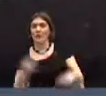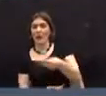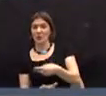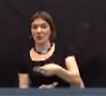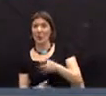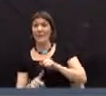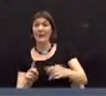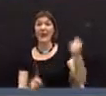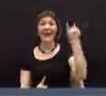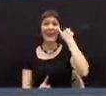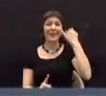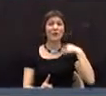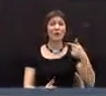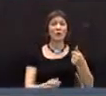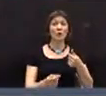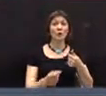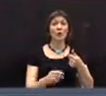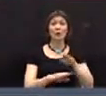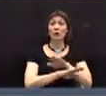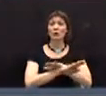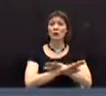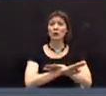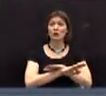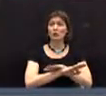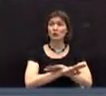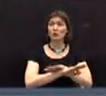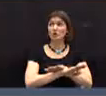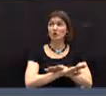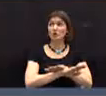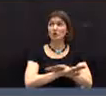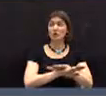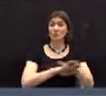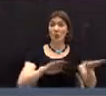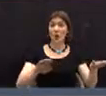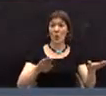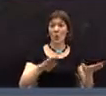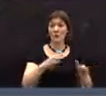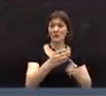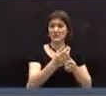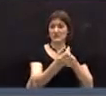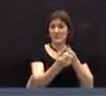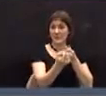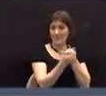If you vote... First part of the Both. The whole motion at this point.